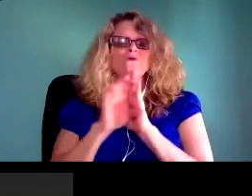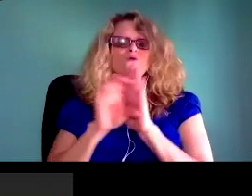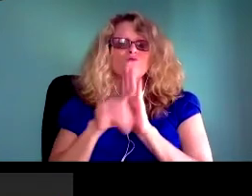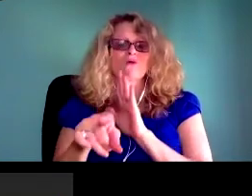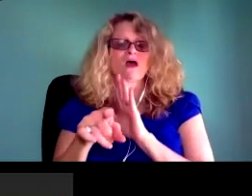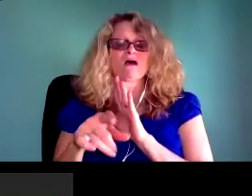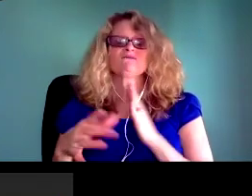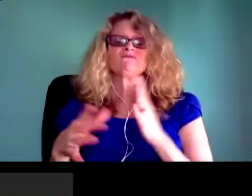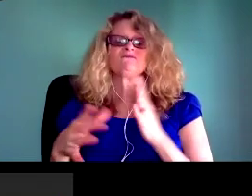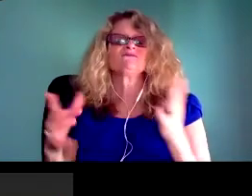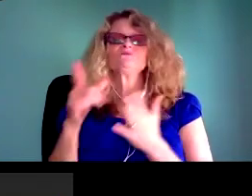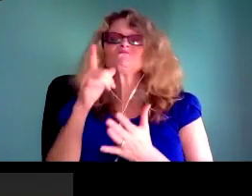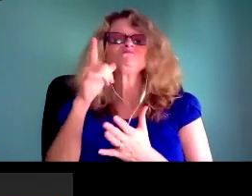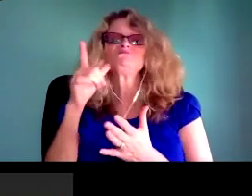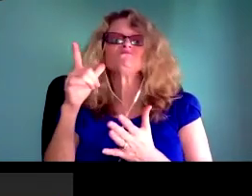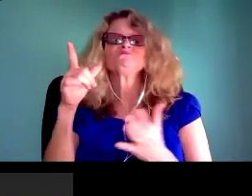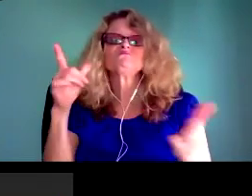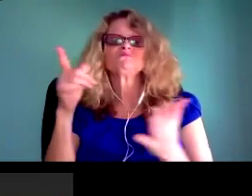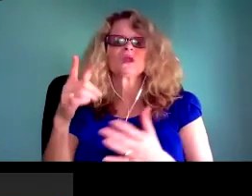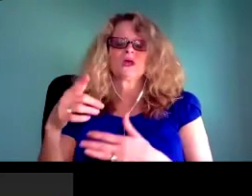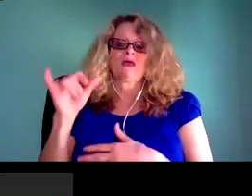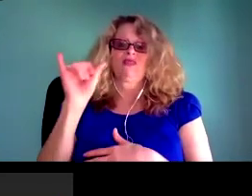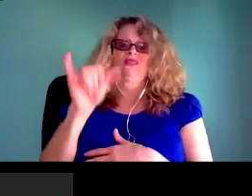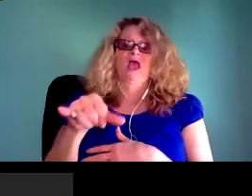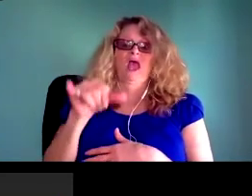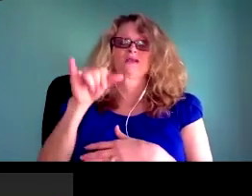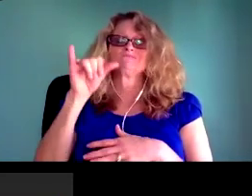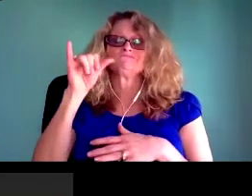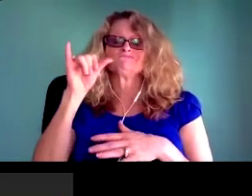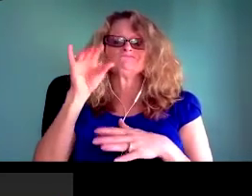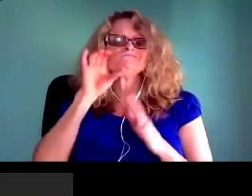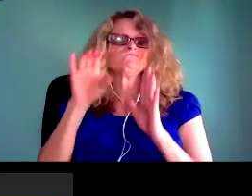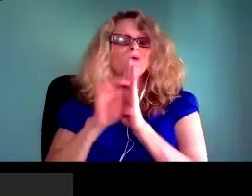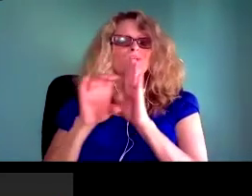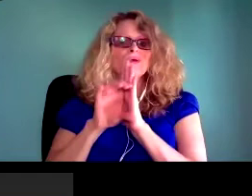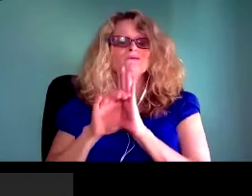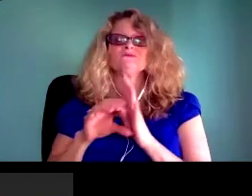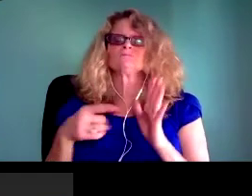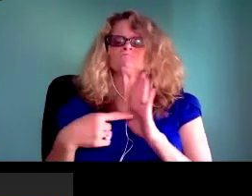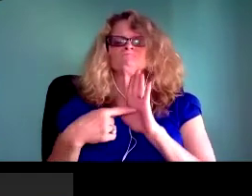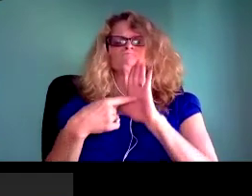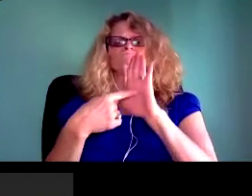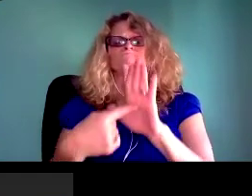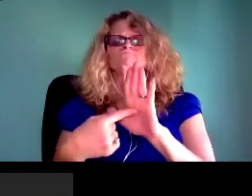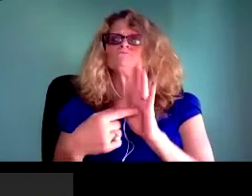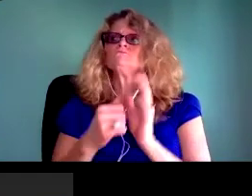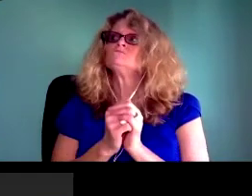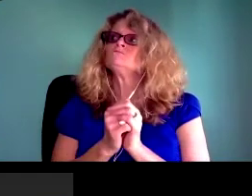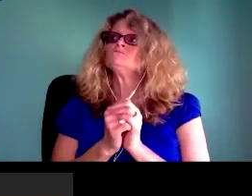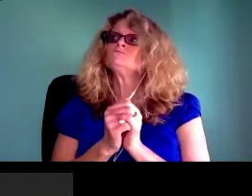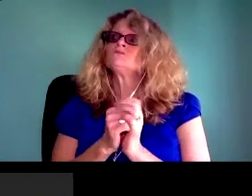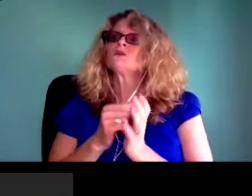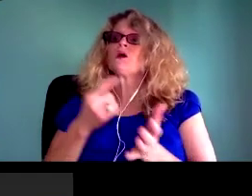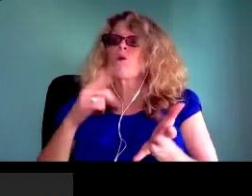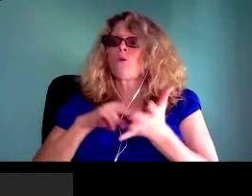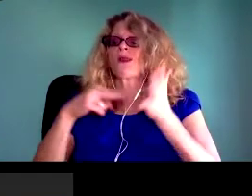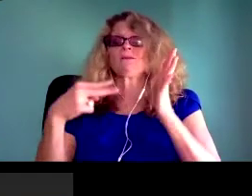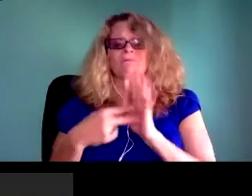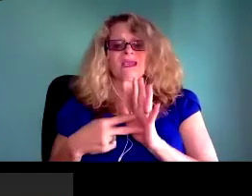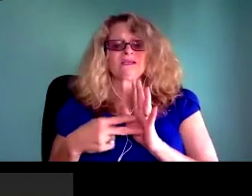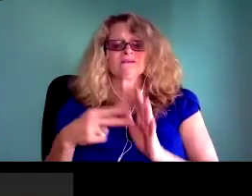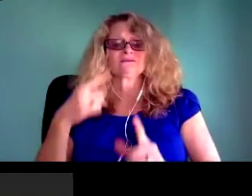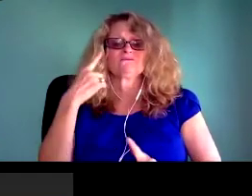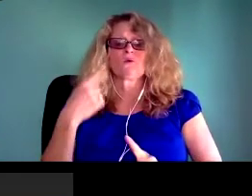information sharing being so deeply and profoundly tied to electronics. A couple of years ago,